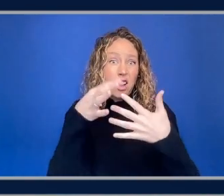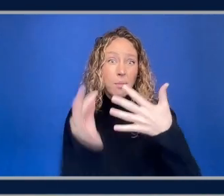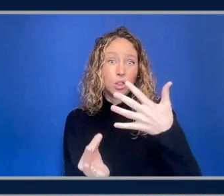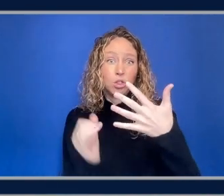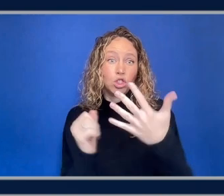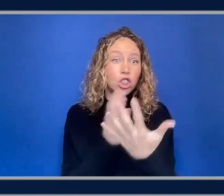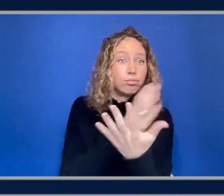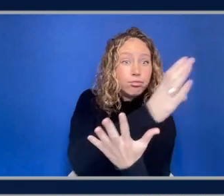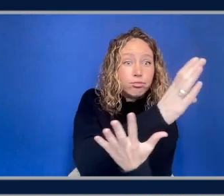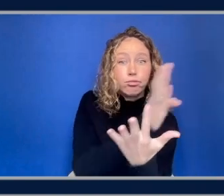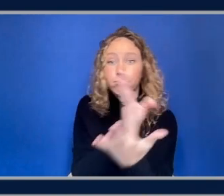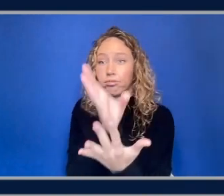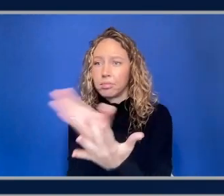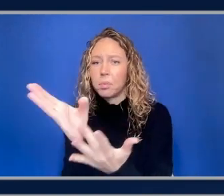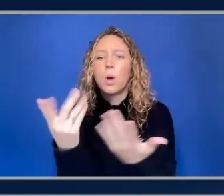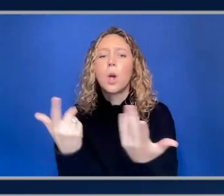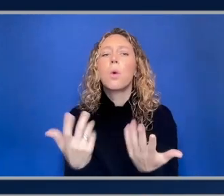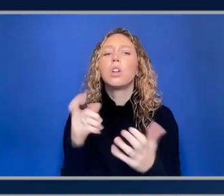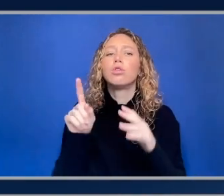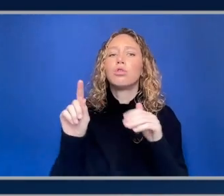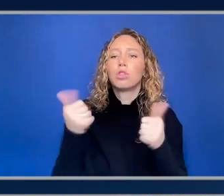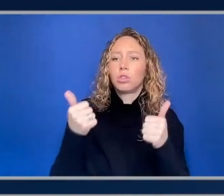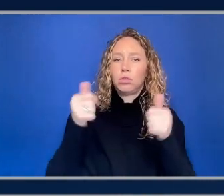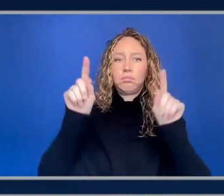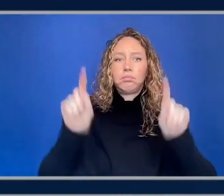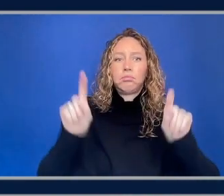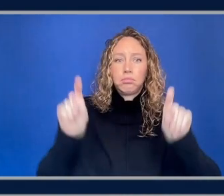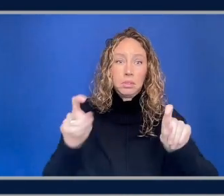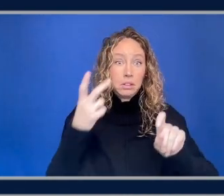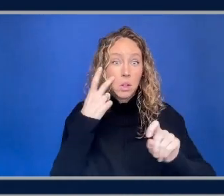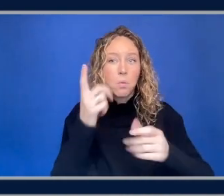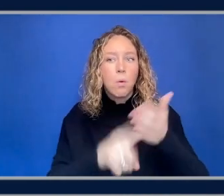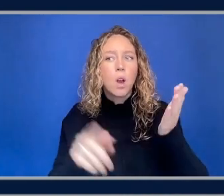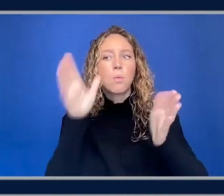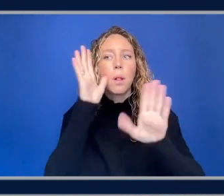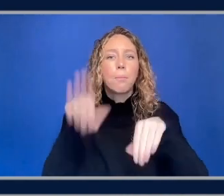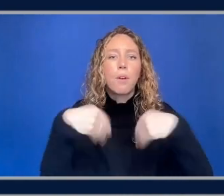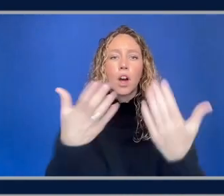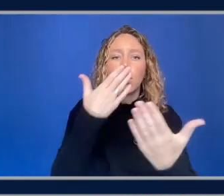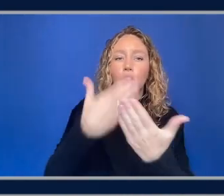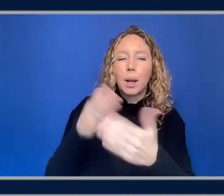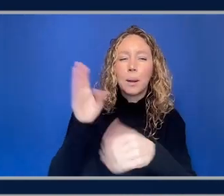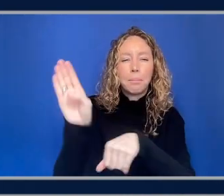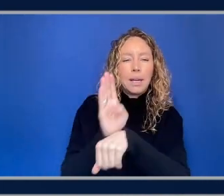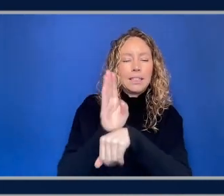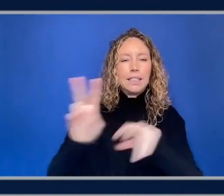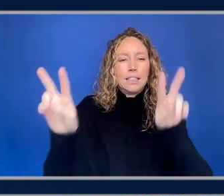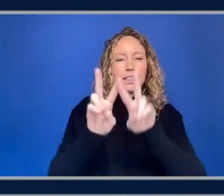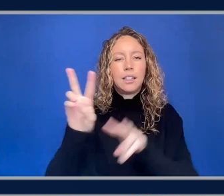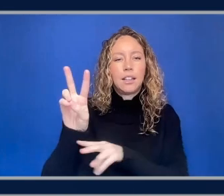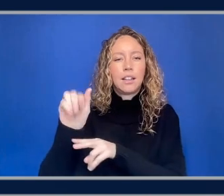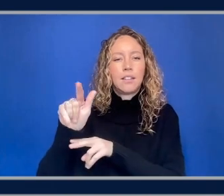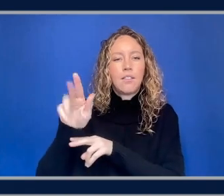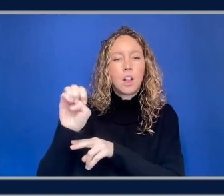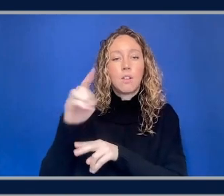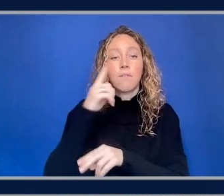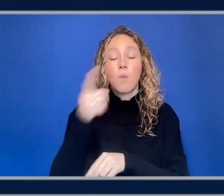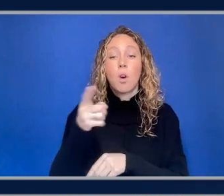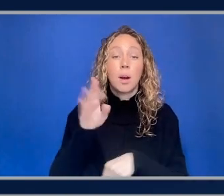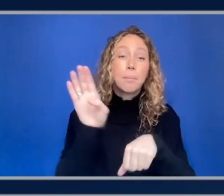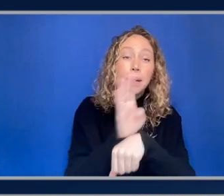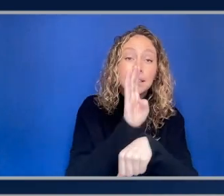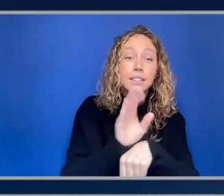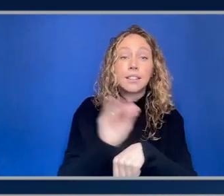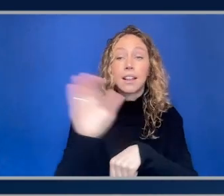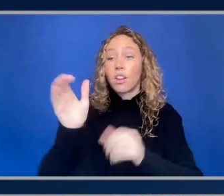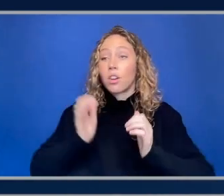really we just want to prove it out and see like what are the things that are actually going to deliver business value for customers and their end users totally so excited